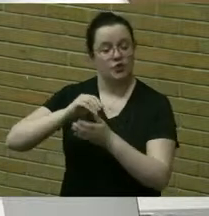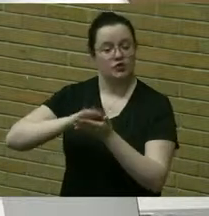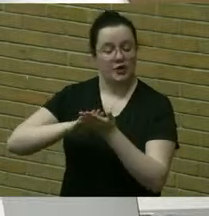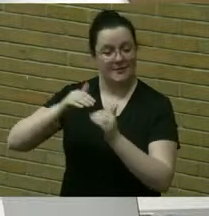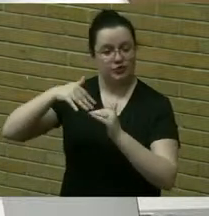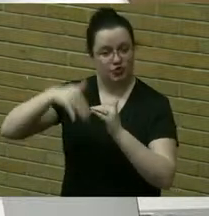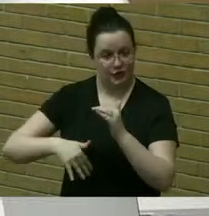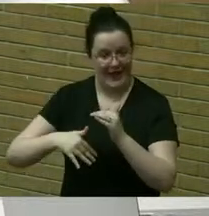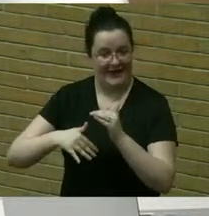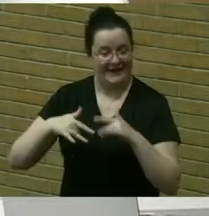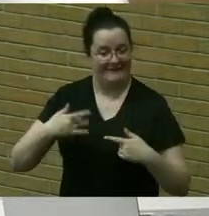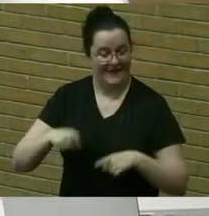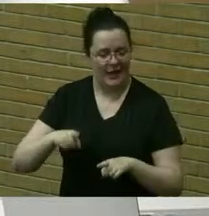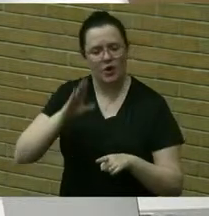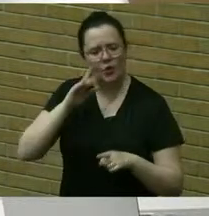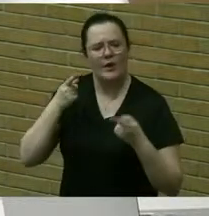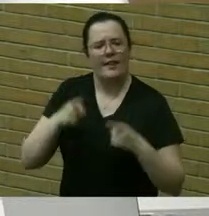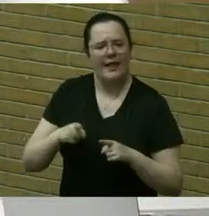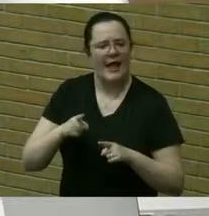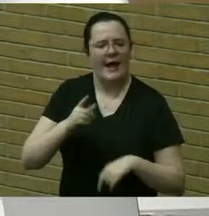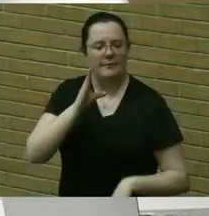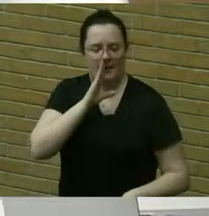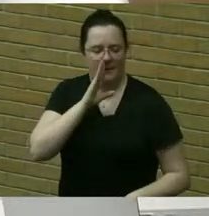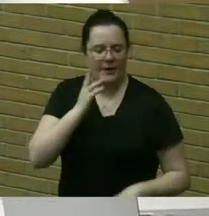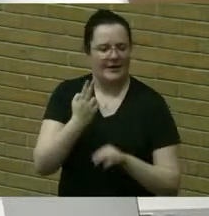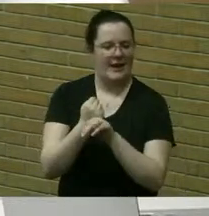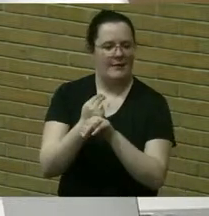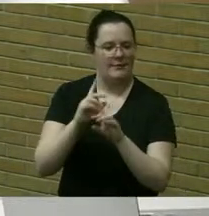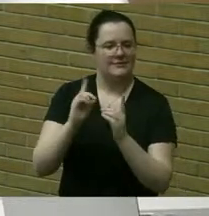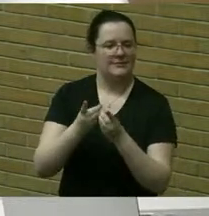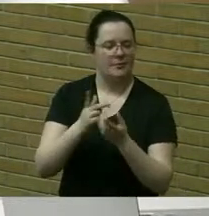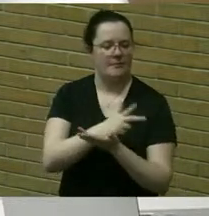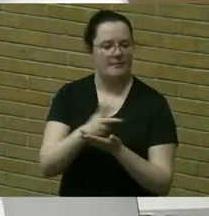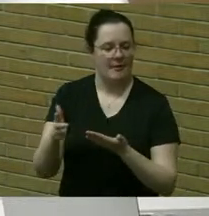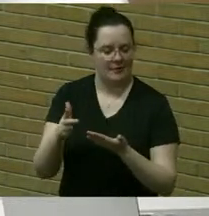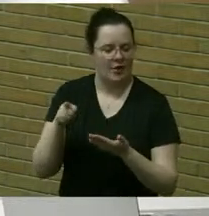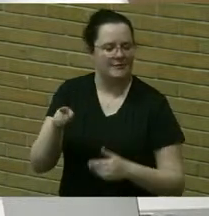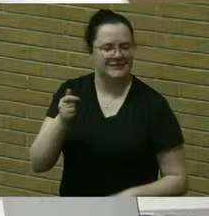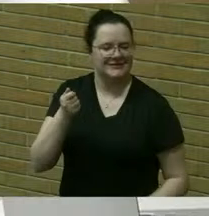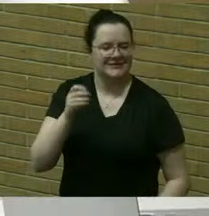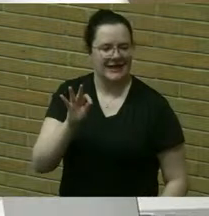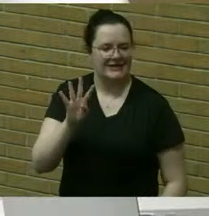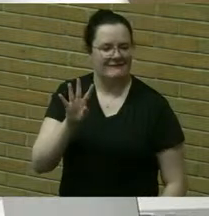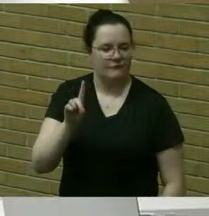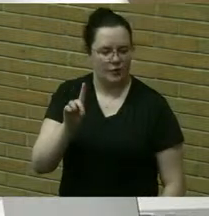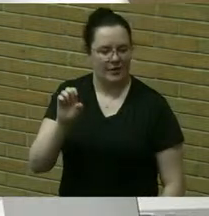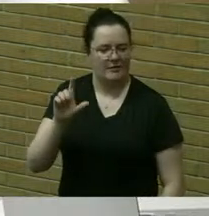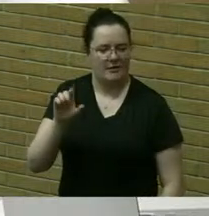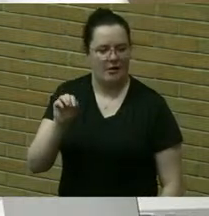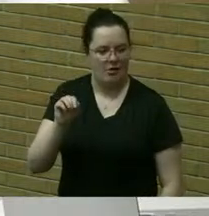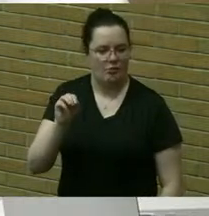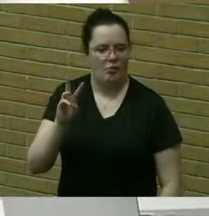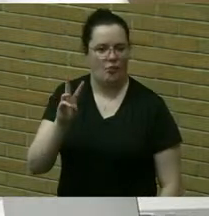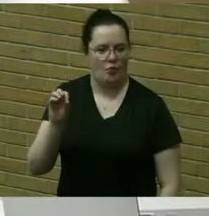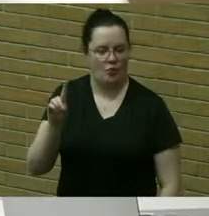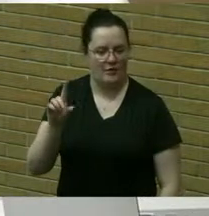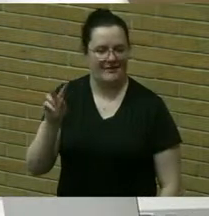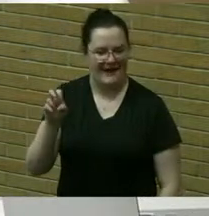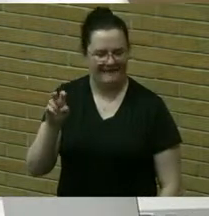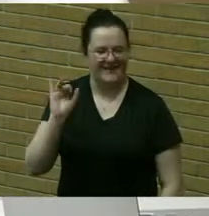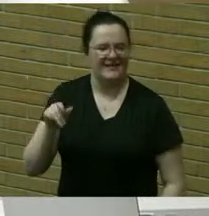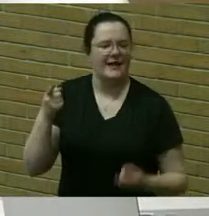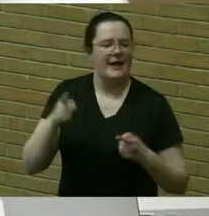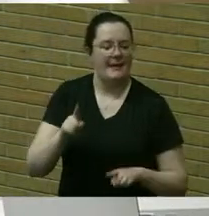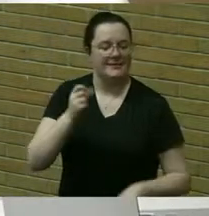will take place at the brighton highway department parking lot 1941 elmwood avenue on saturday june 1st